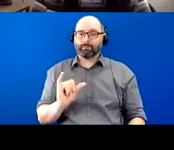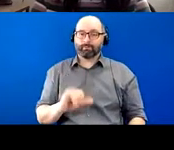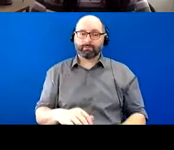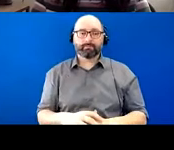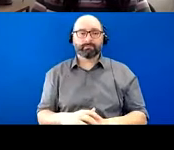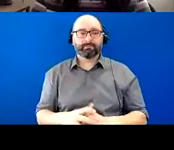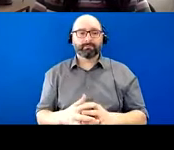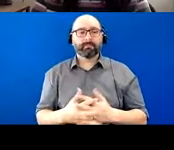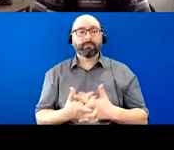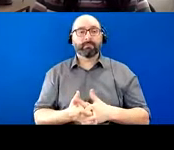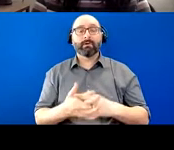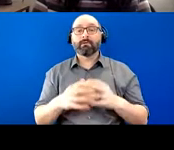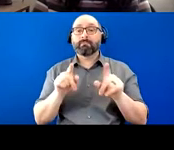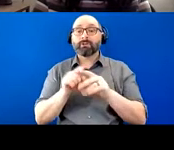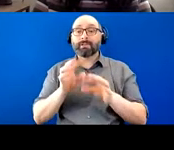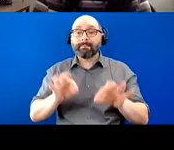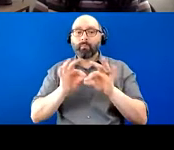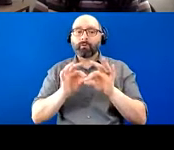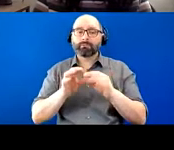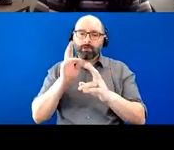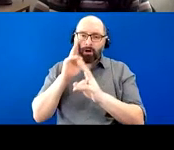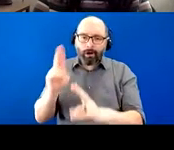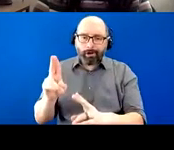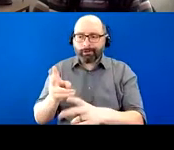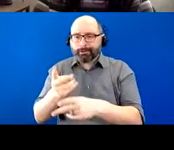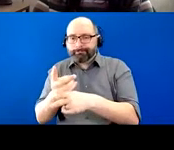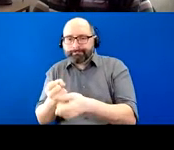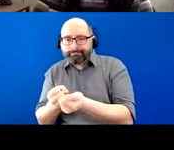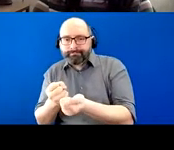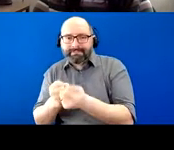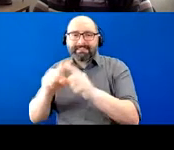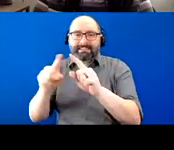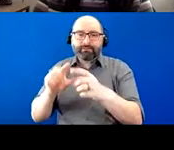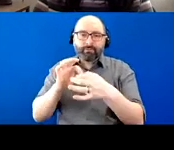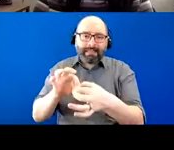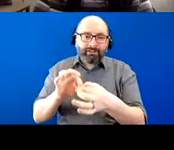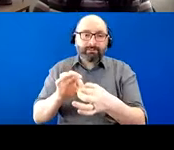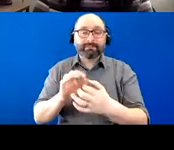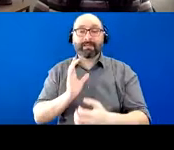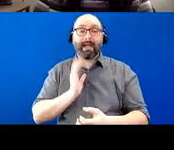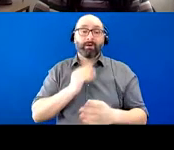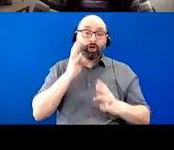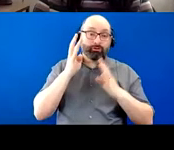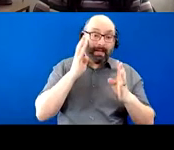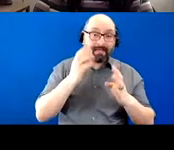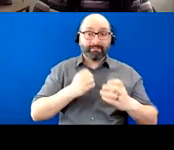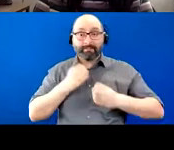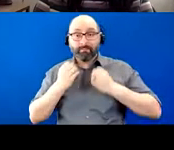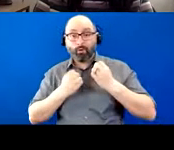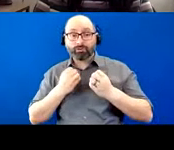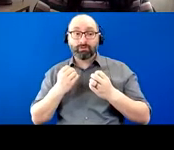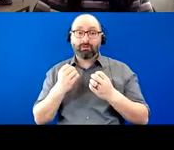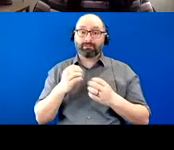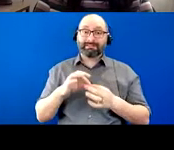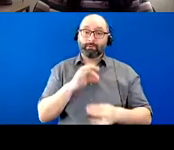kind of honor and nurture different relationships and our emotional needs and creative needs and spiritual needs. Um, so that we